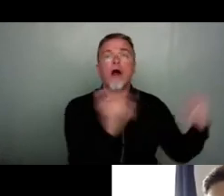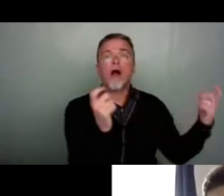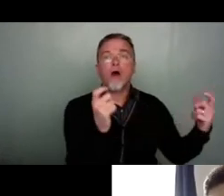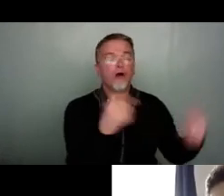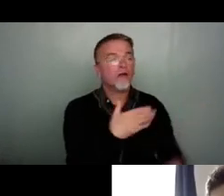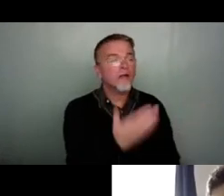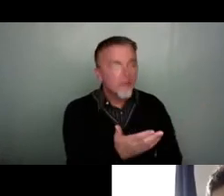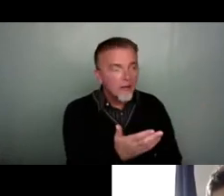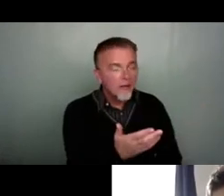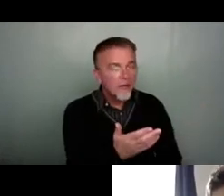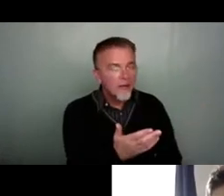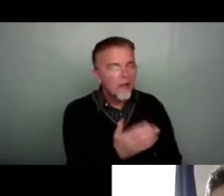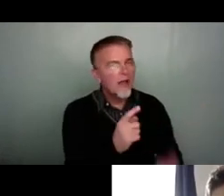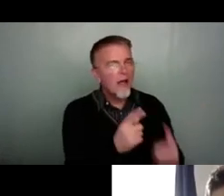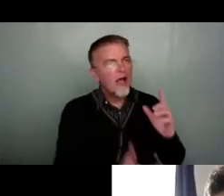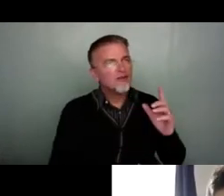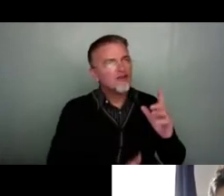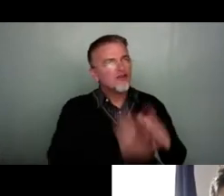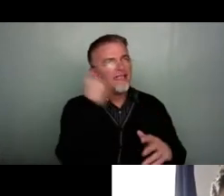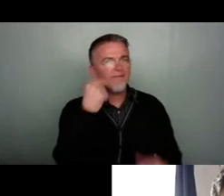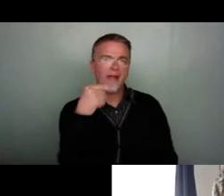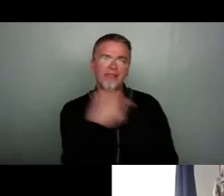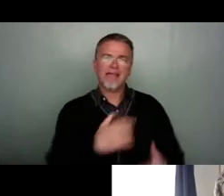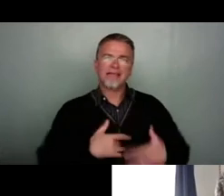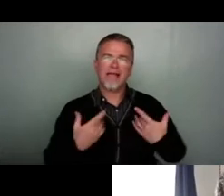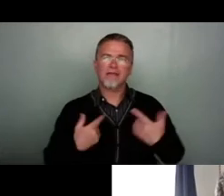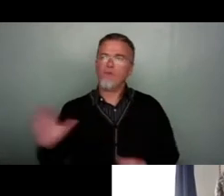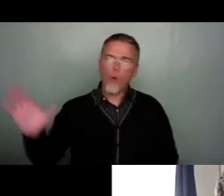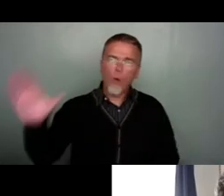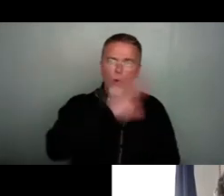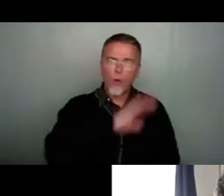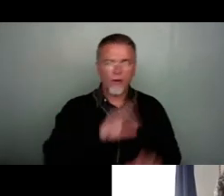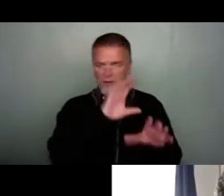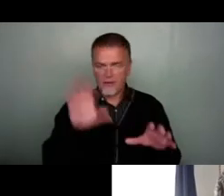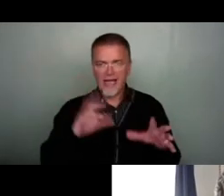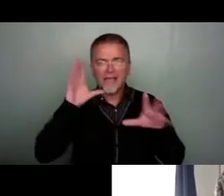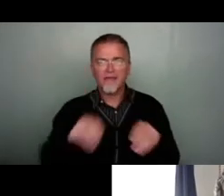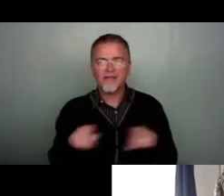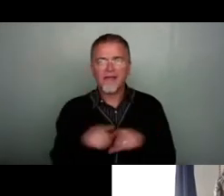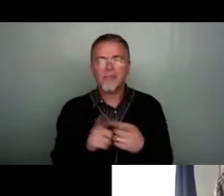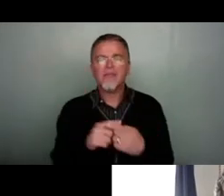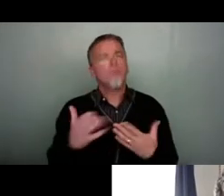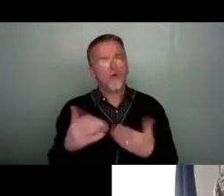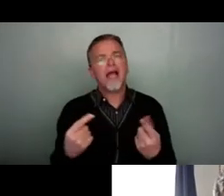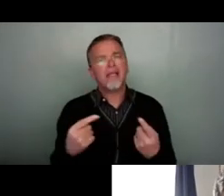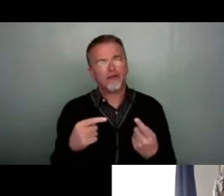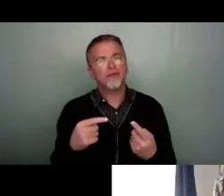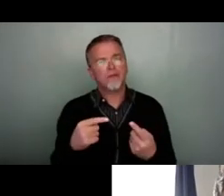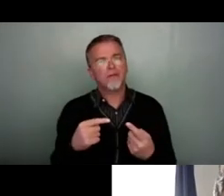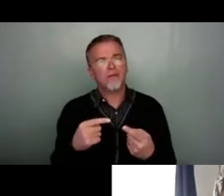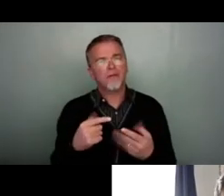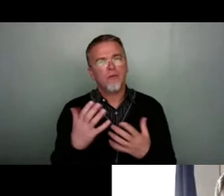achieving that sense of being all in one room together, experiencing something, I think became a lot more challenging. Um,